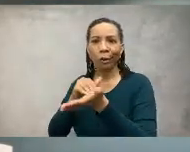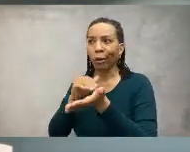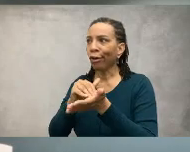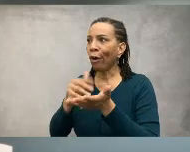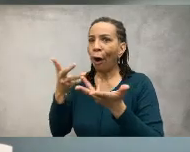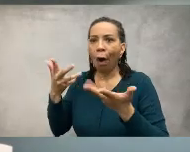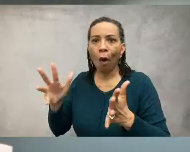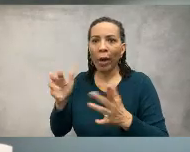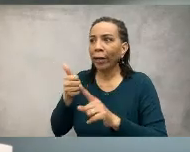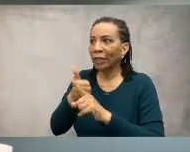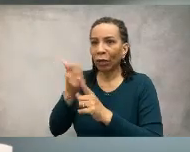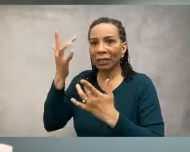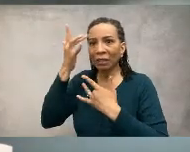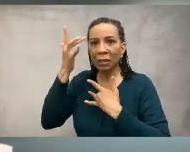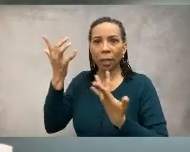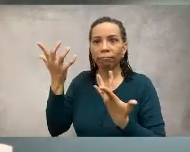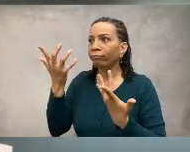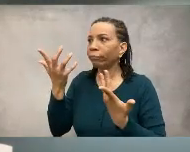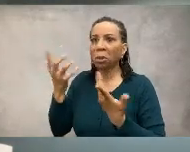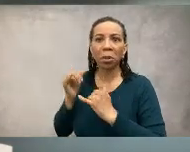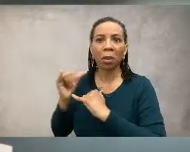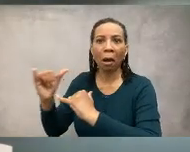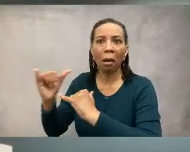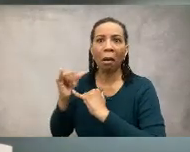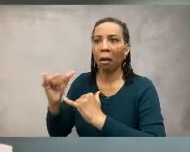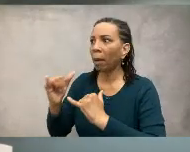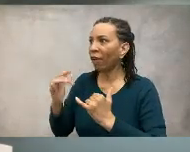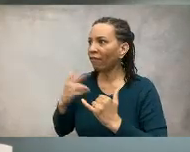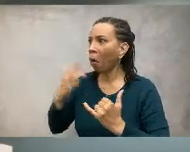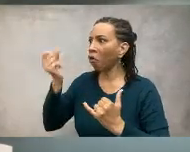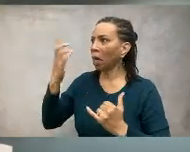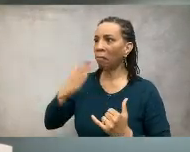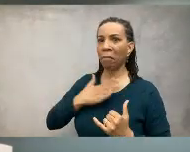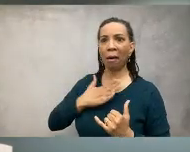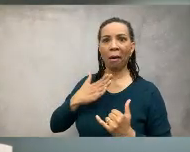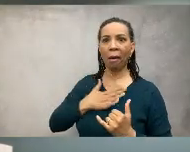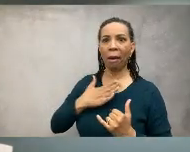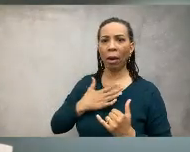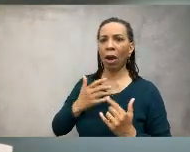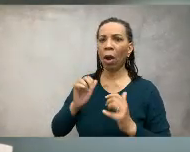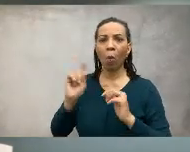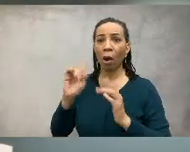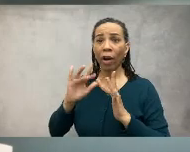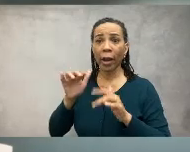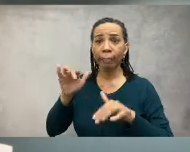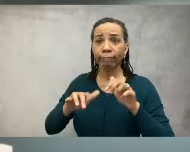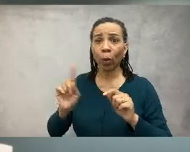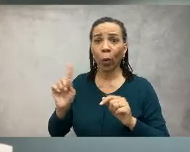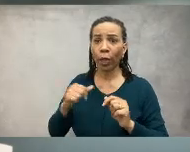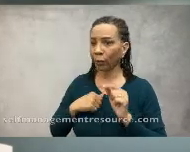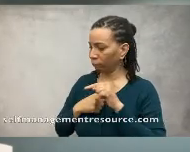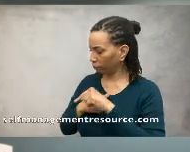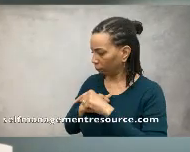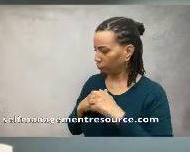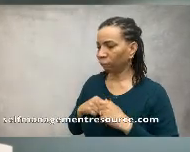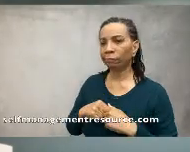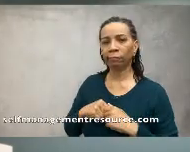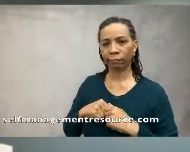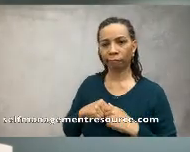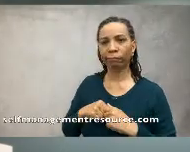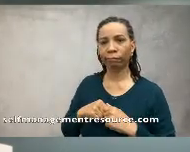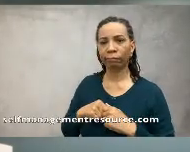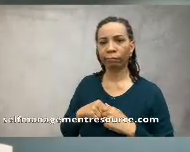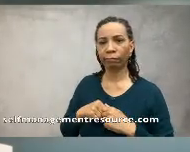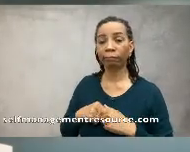has a chronic disease themselves becomes a very relatable experience you can find that at www.selfmanagementresource.com